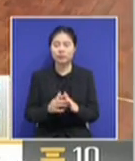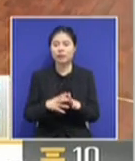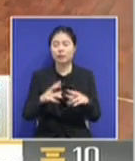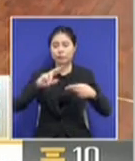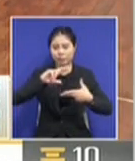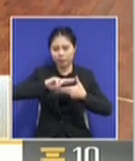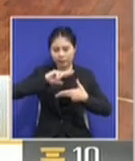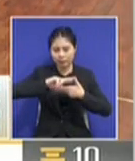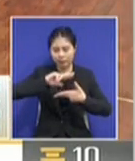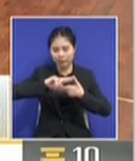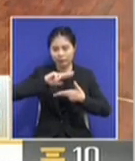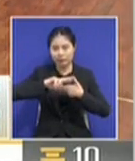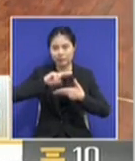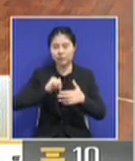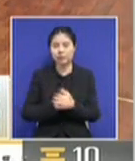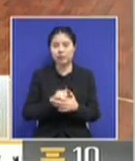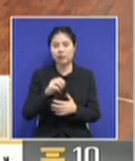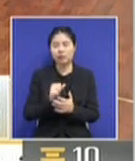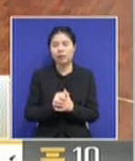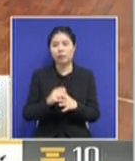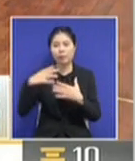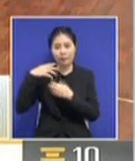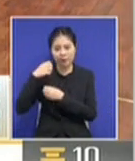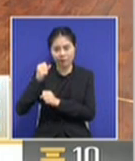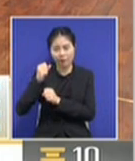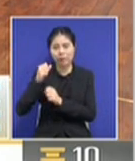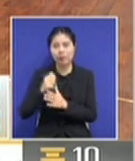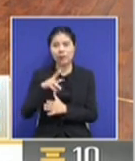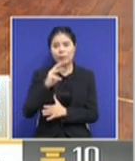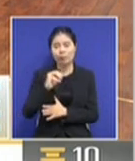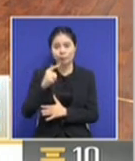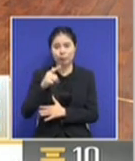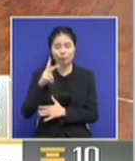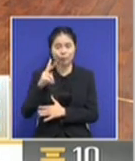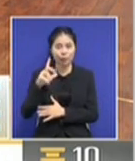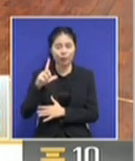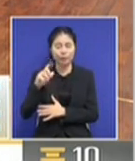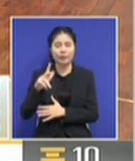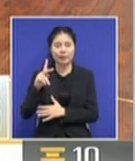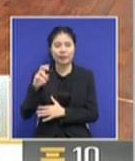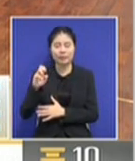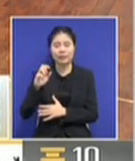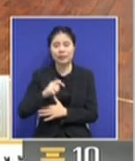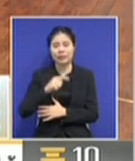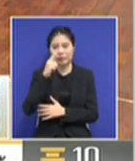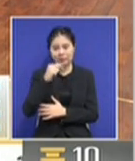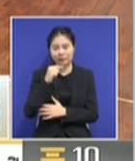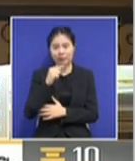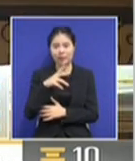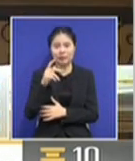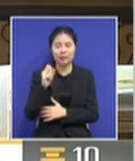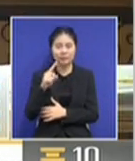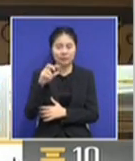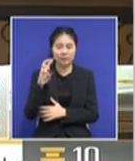right now, who is Senator House Speaker, Speaker of